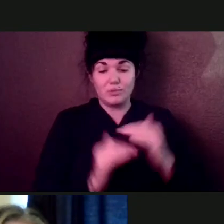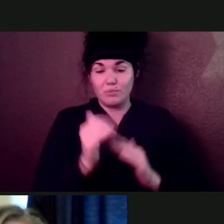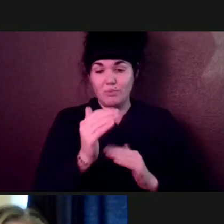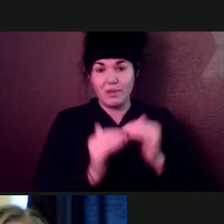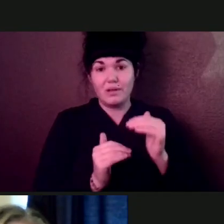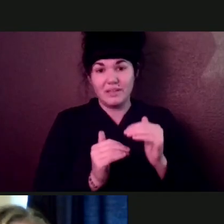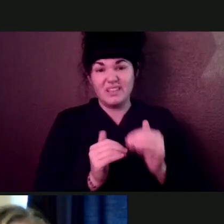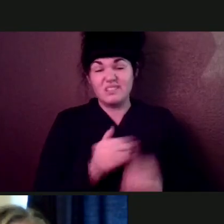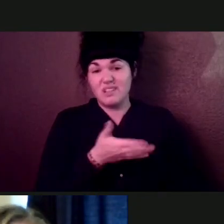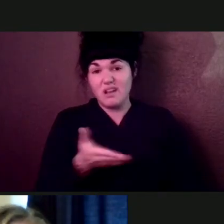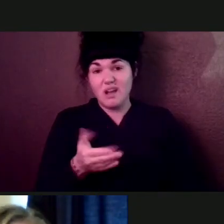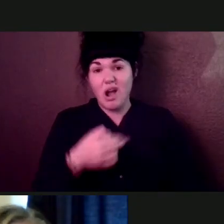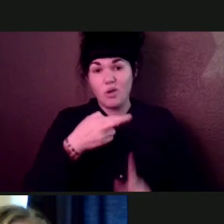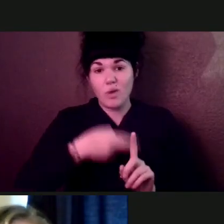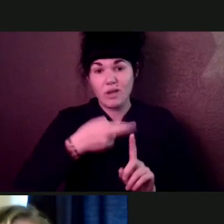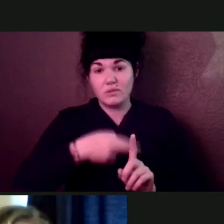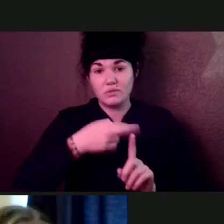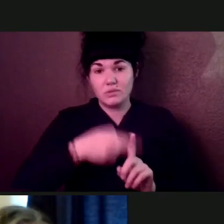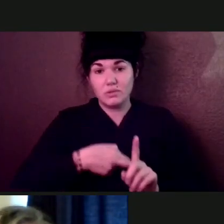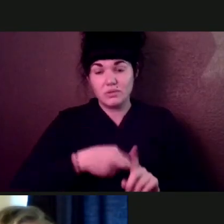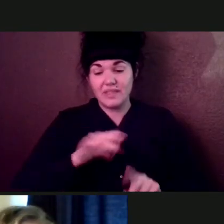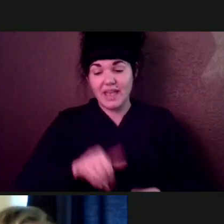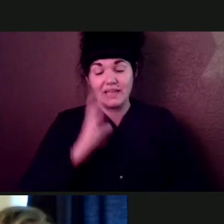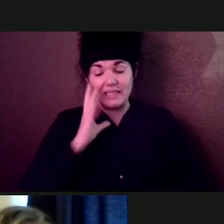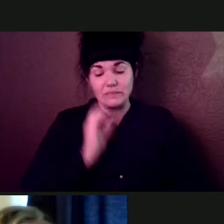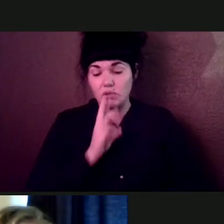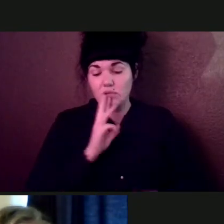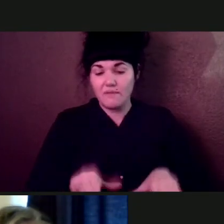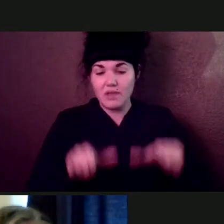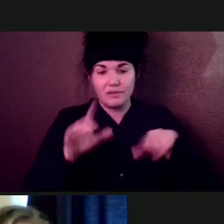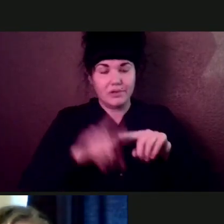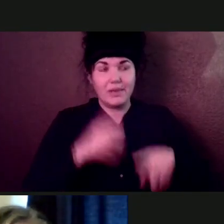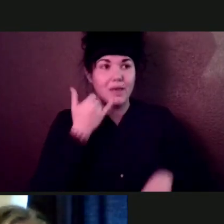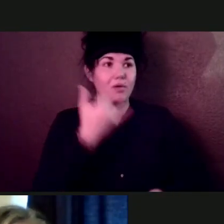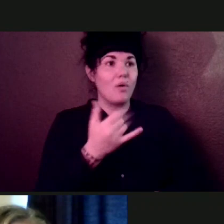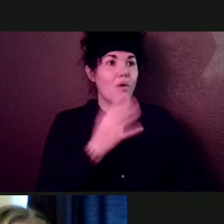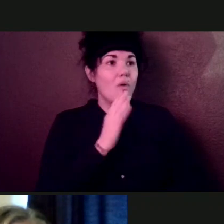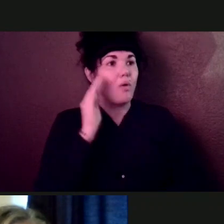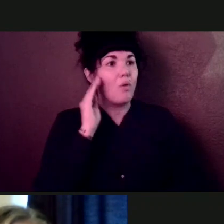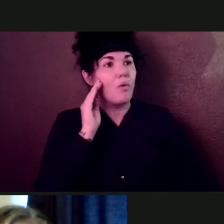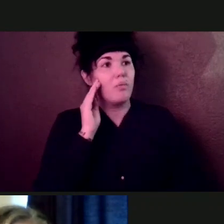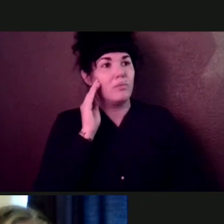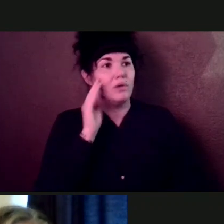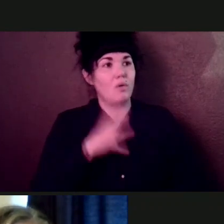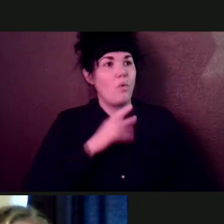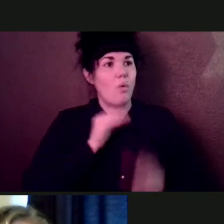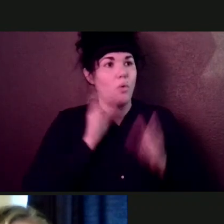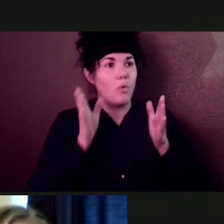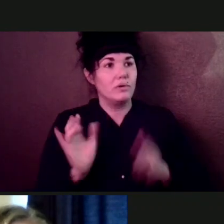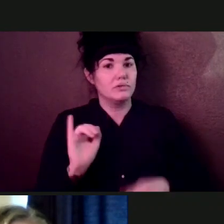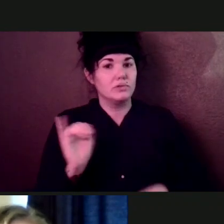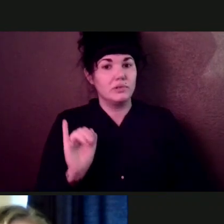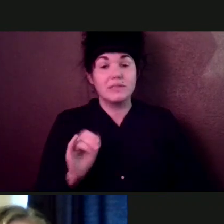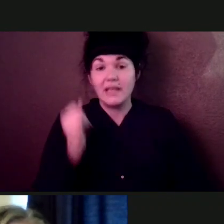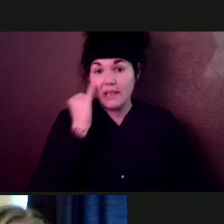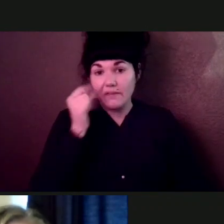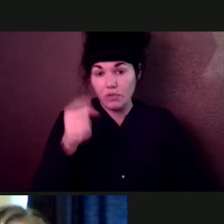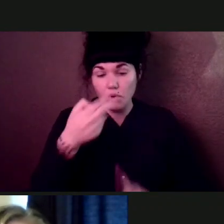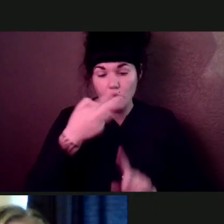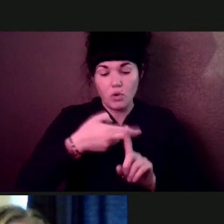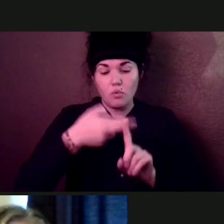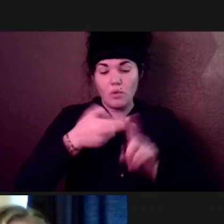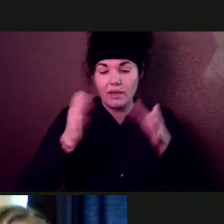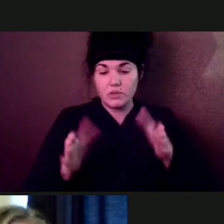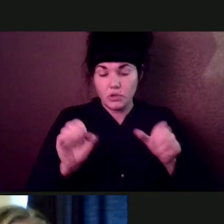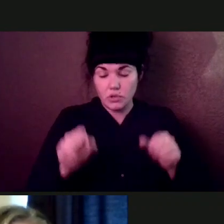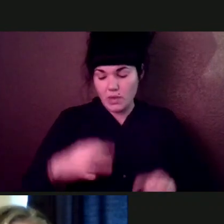insurance company and make a claim. If you are a renter, you can still apply for FEMA assistance. I'm going to pop this kind